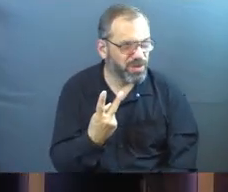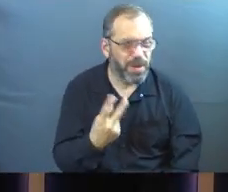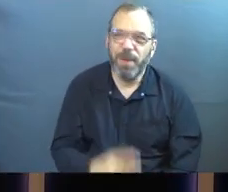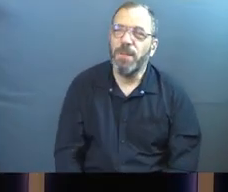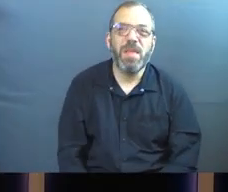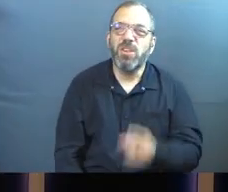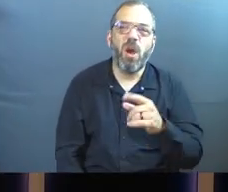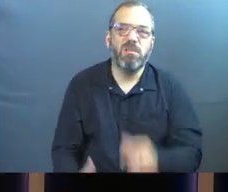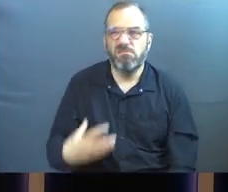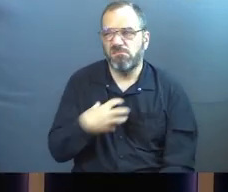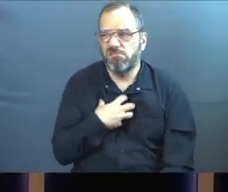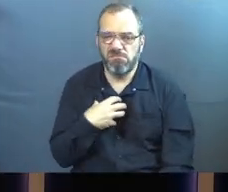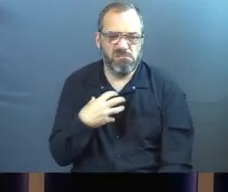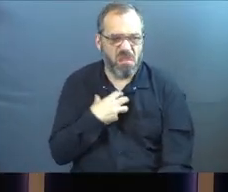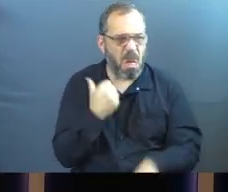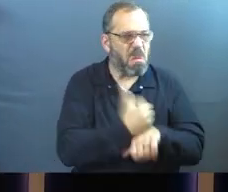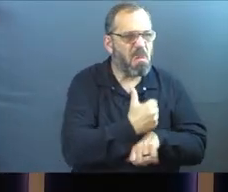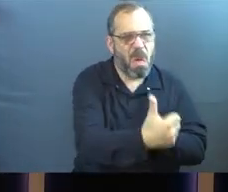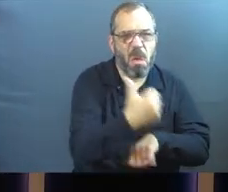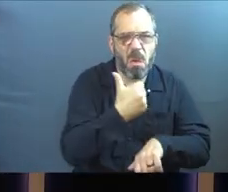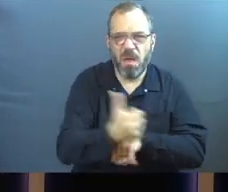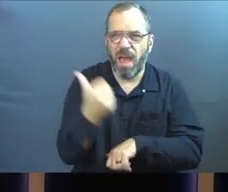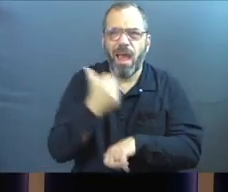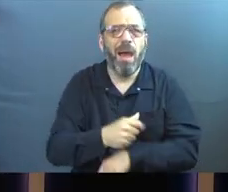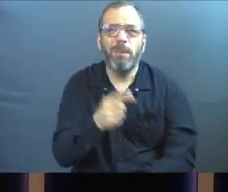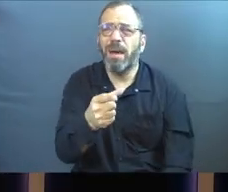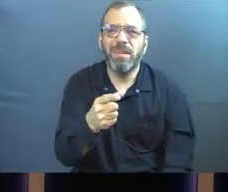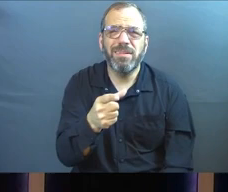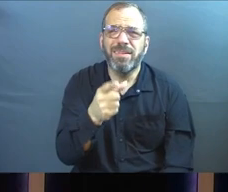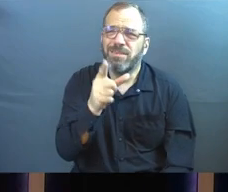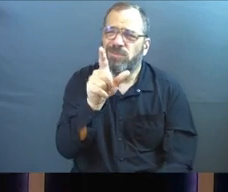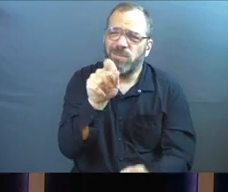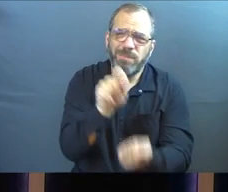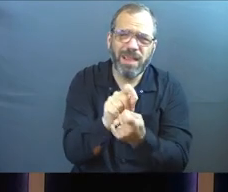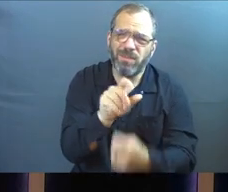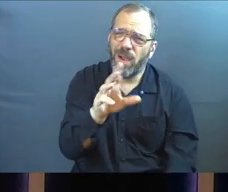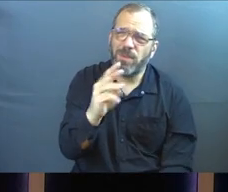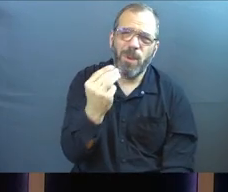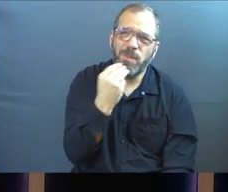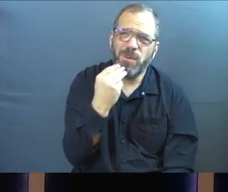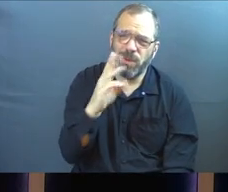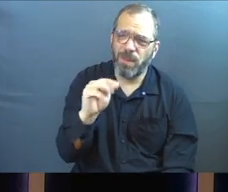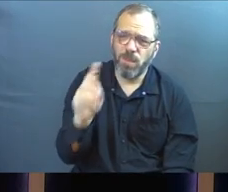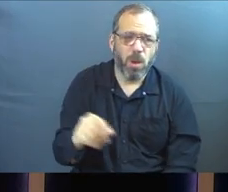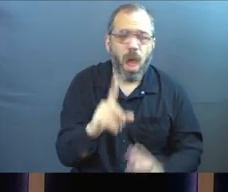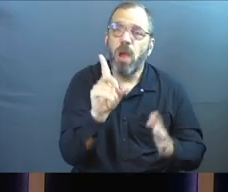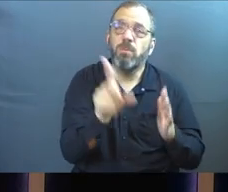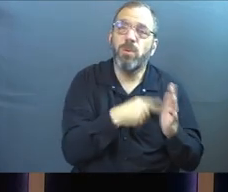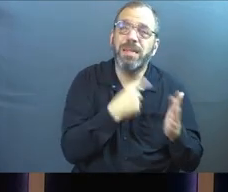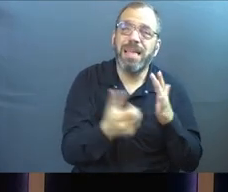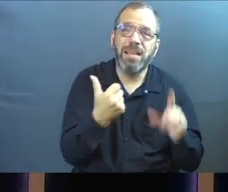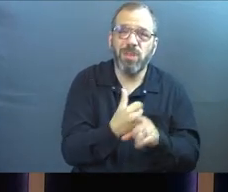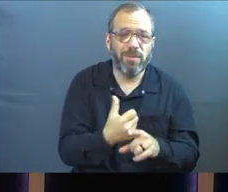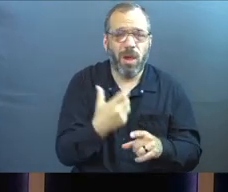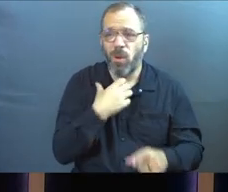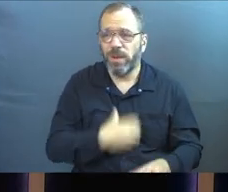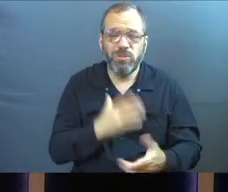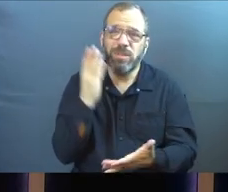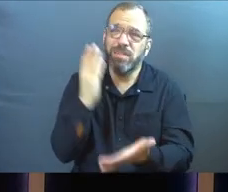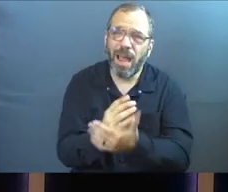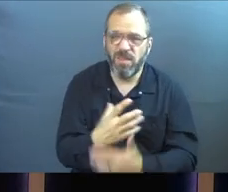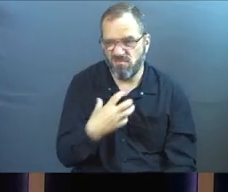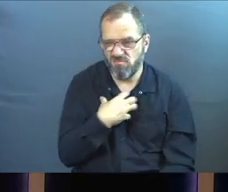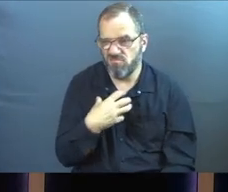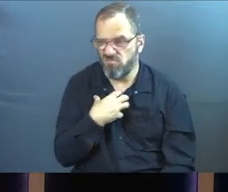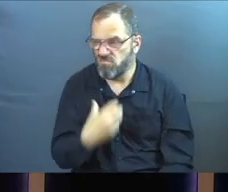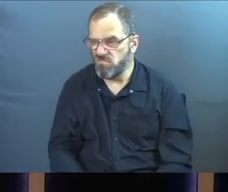Where you're always complaining, always blaming the others. But you're still distinct from the mood. You may even criticize it in yourself and wish that you could stop it.